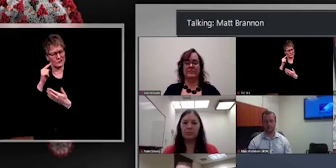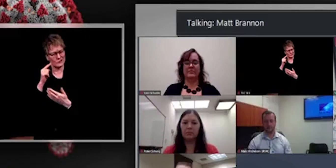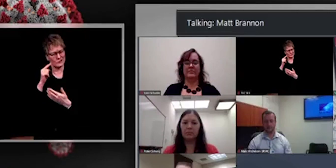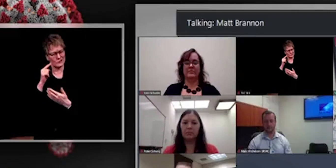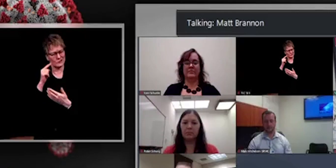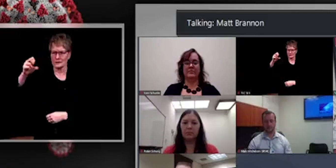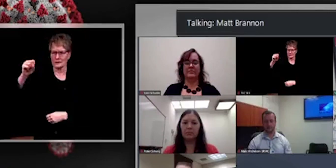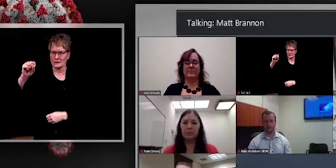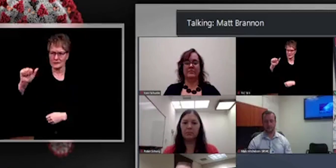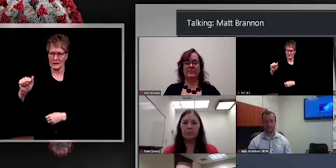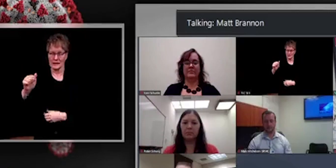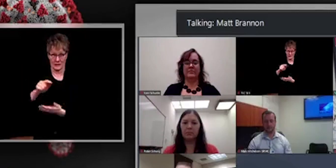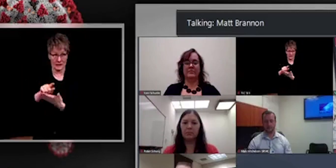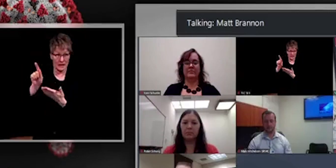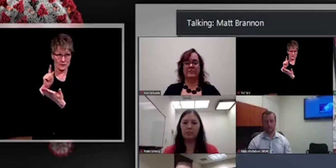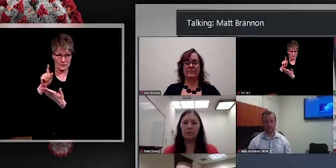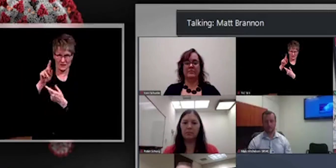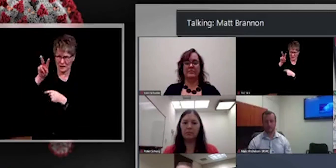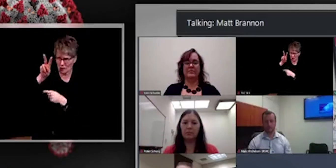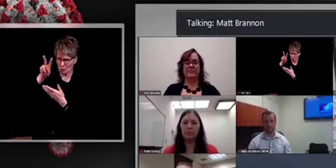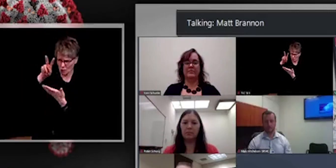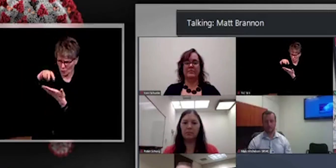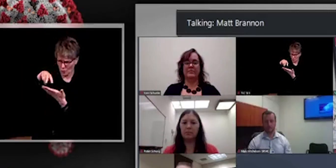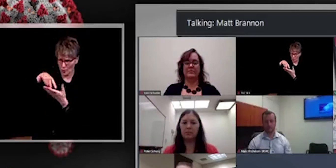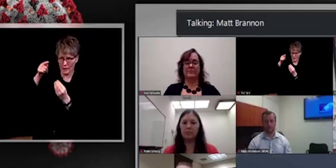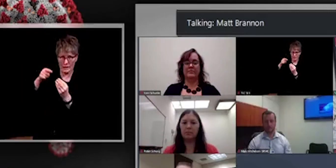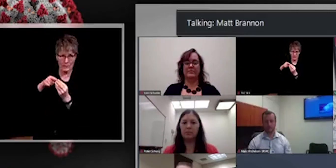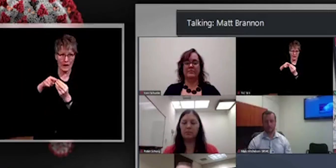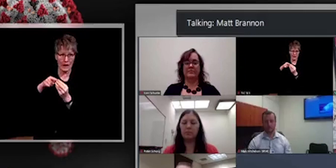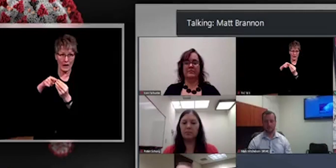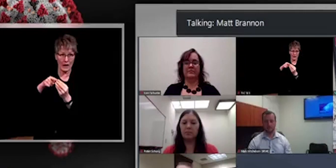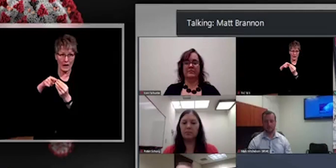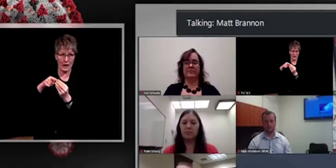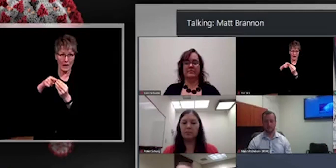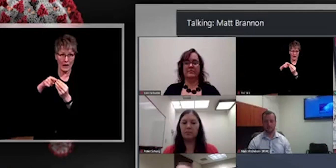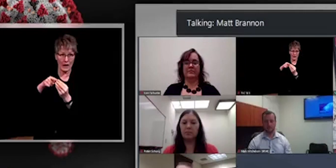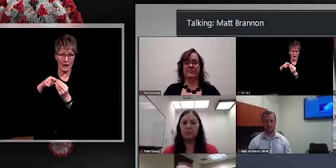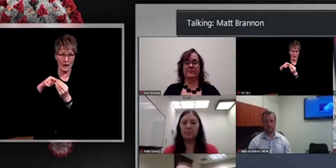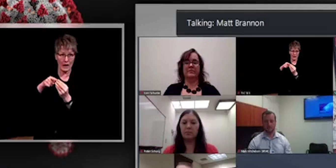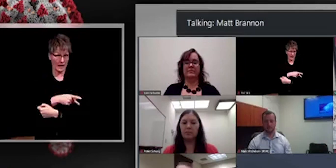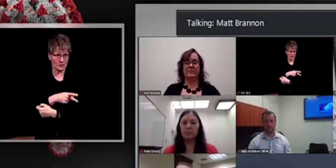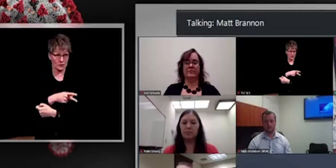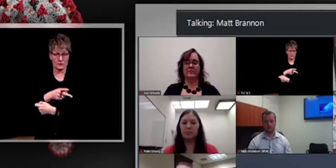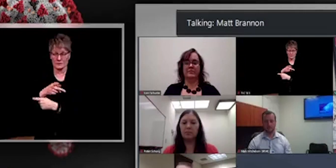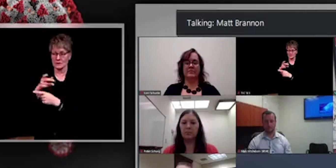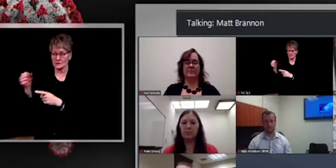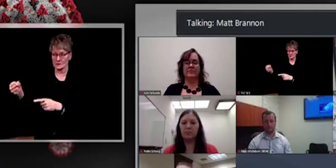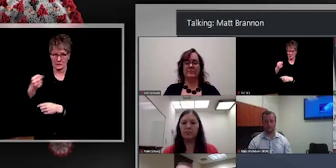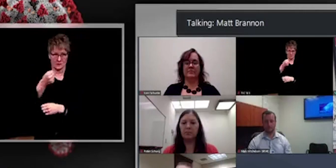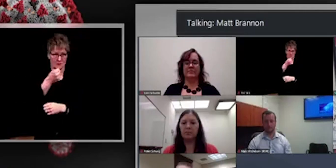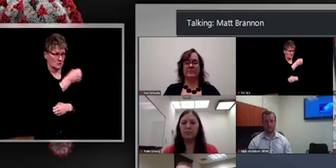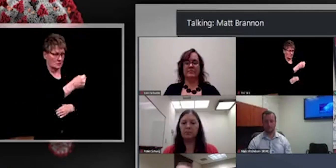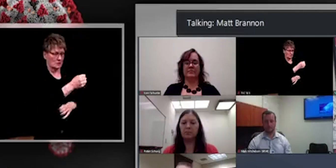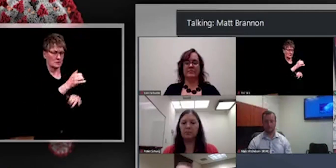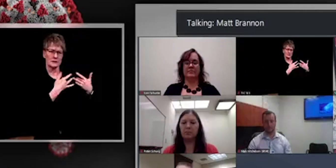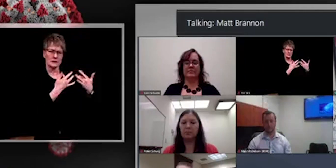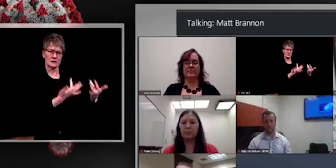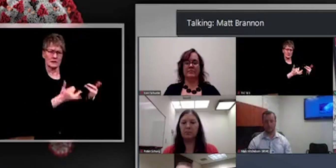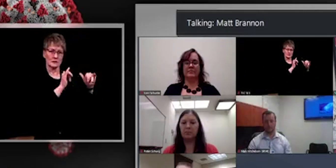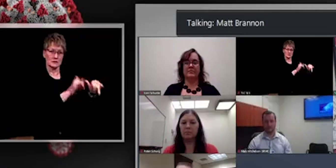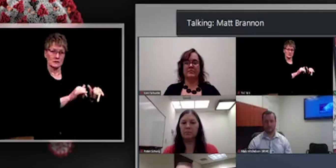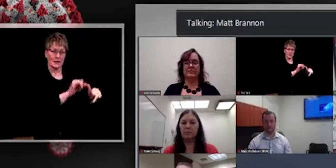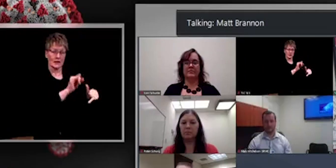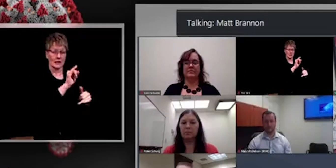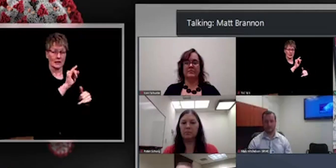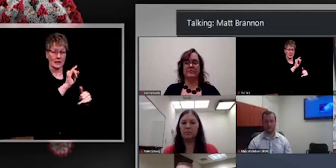stat last week saying that, uh, for COVID patients in our county, they tend to spend longer amounts of time in the ICU than they do in other counties. And